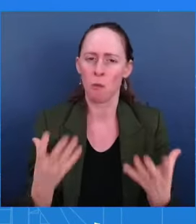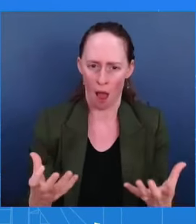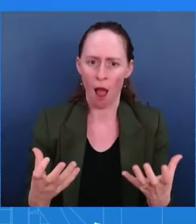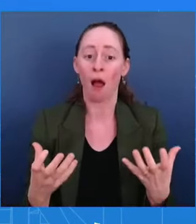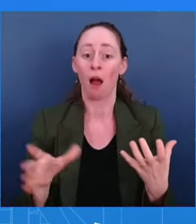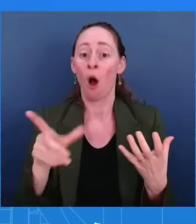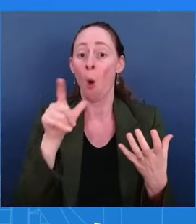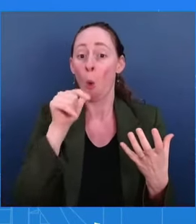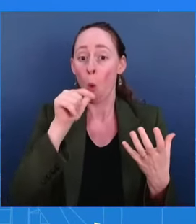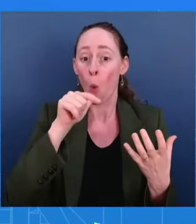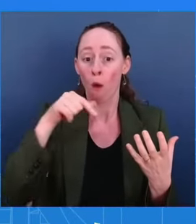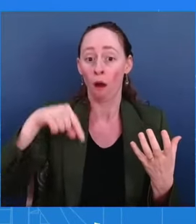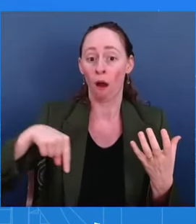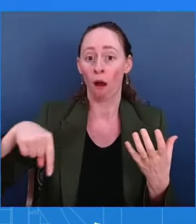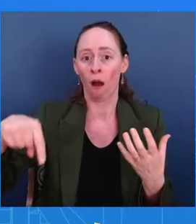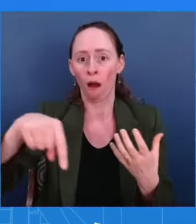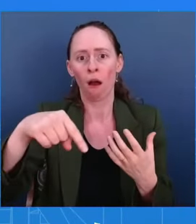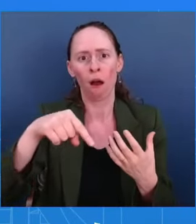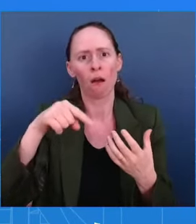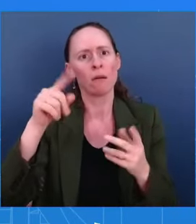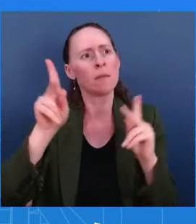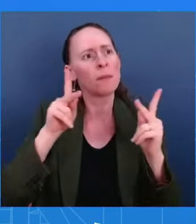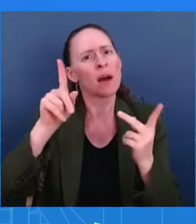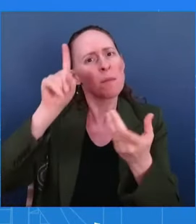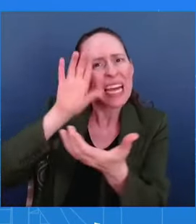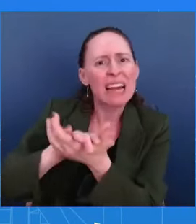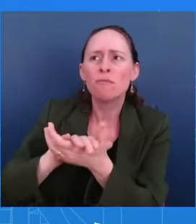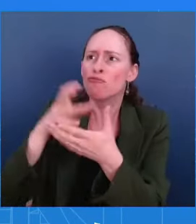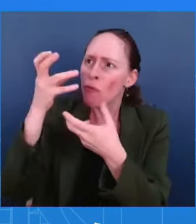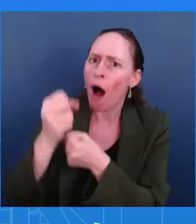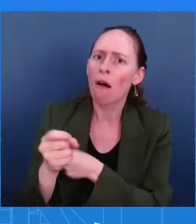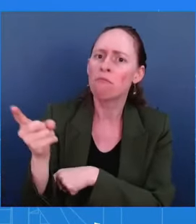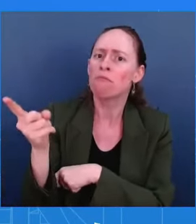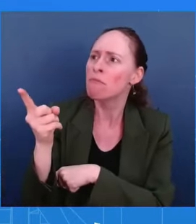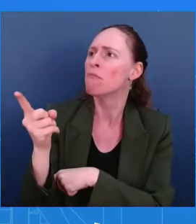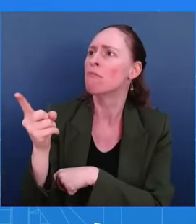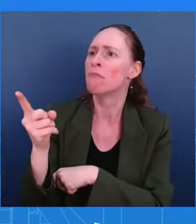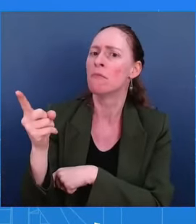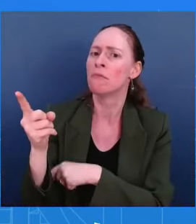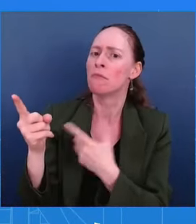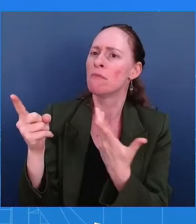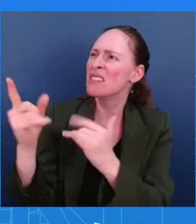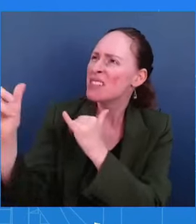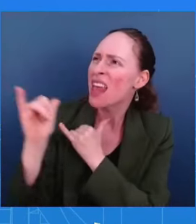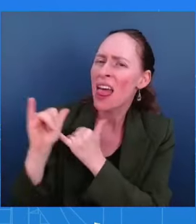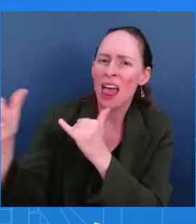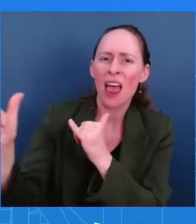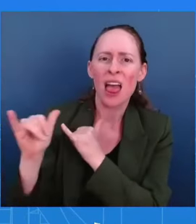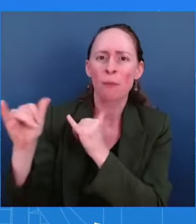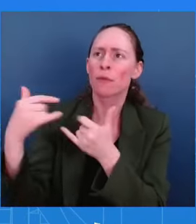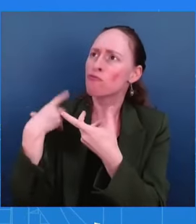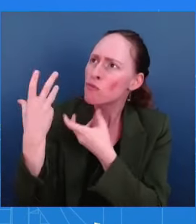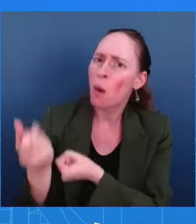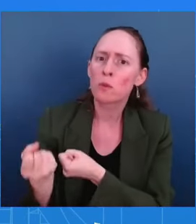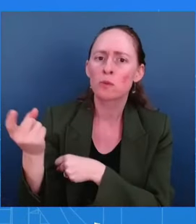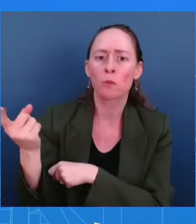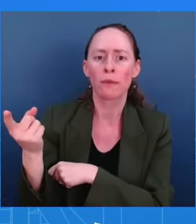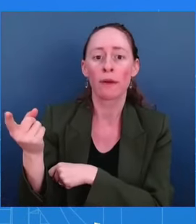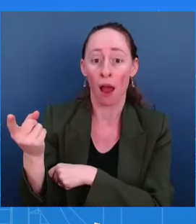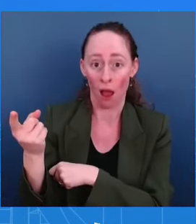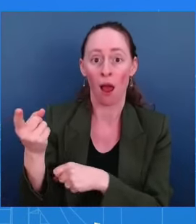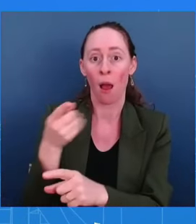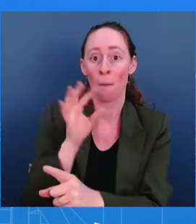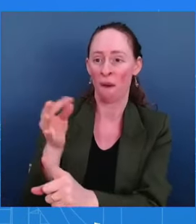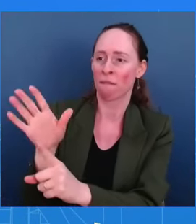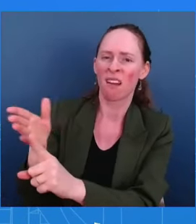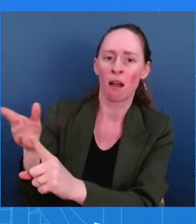policies, that support their interests, such as trying to diminish support in Ukraine. So it's very